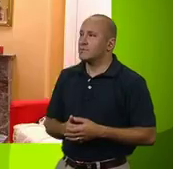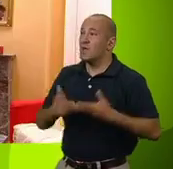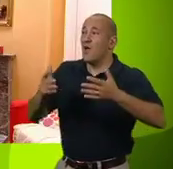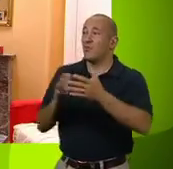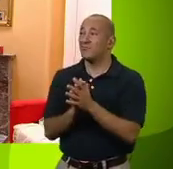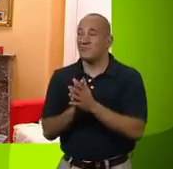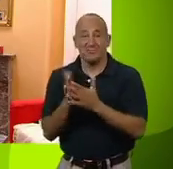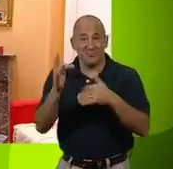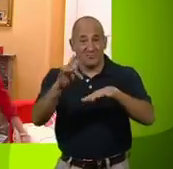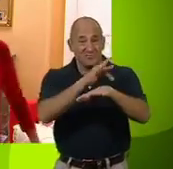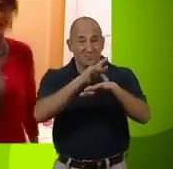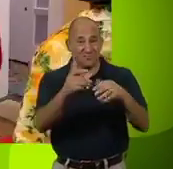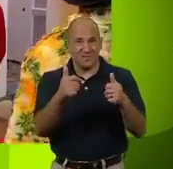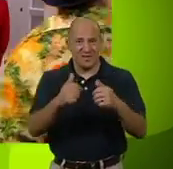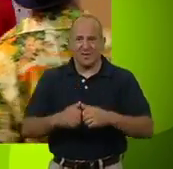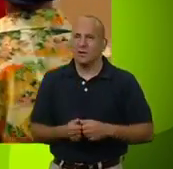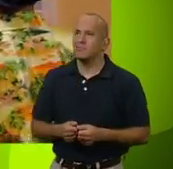So... How'd the show go?